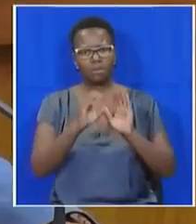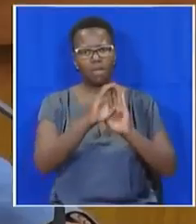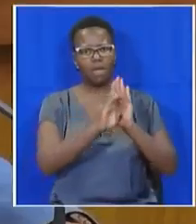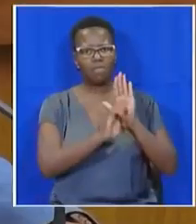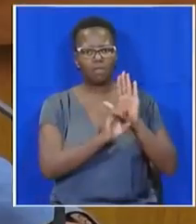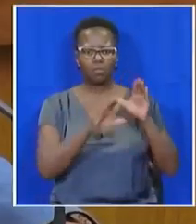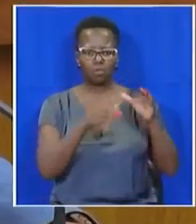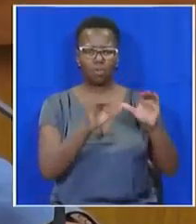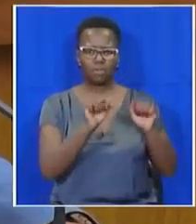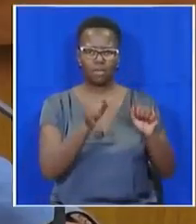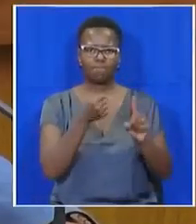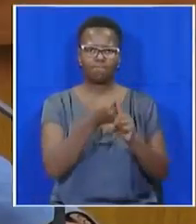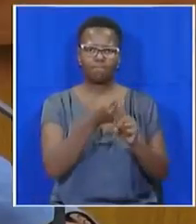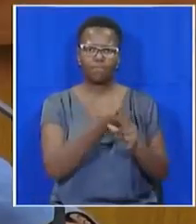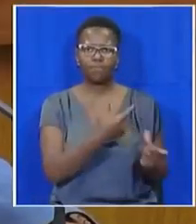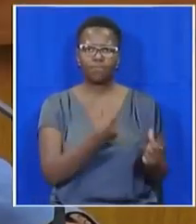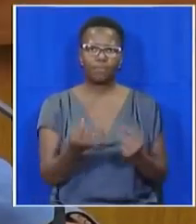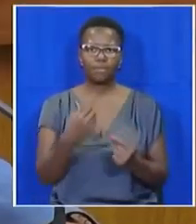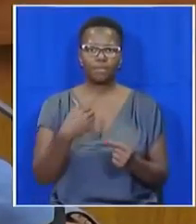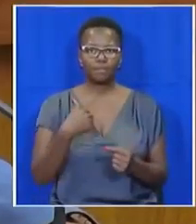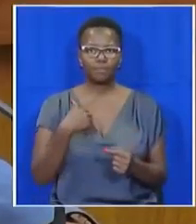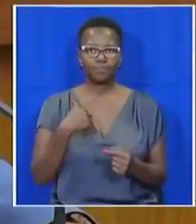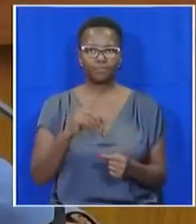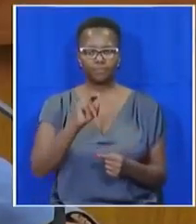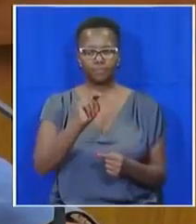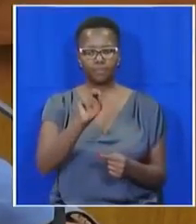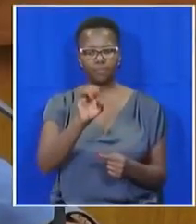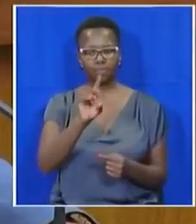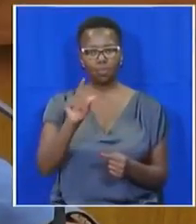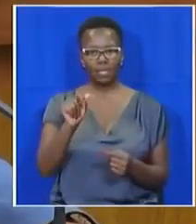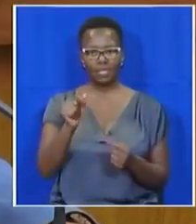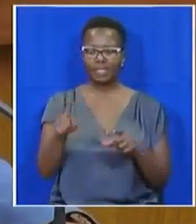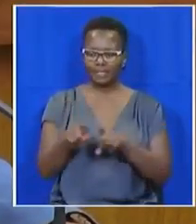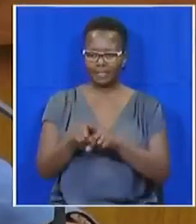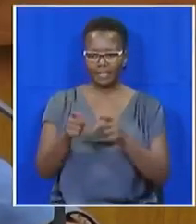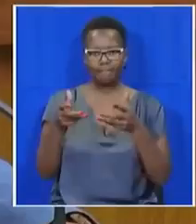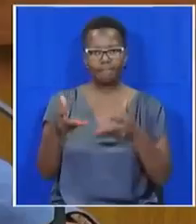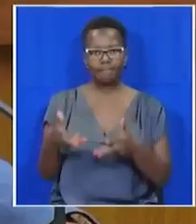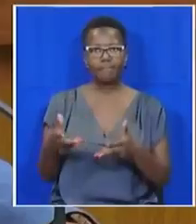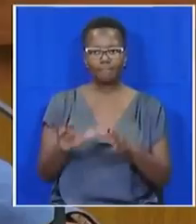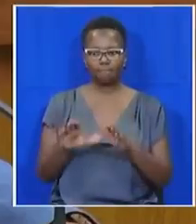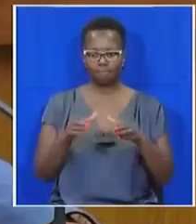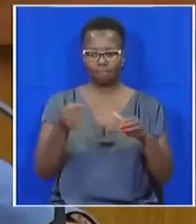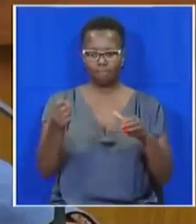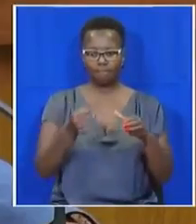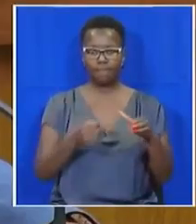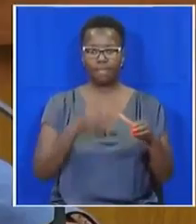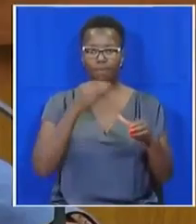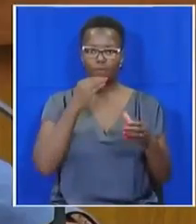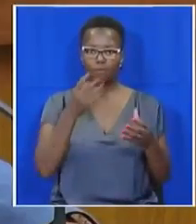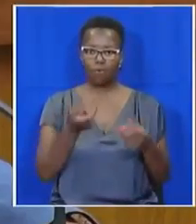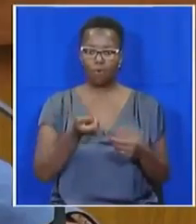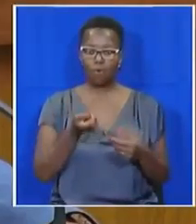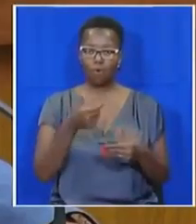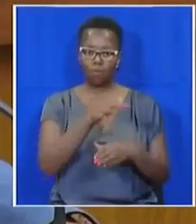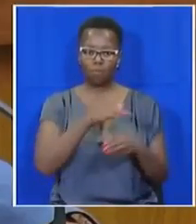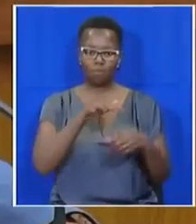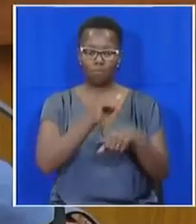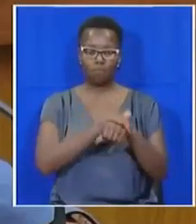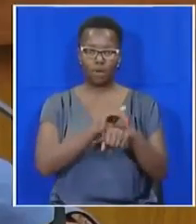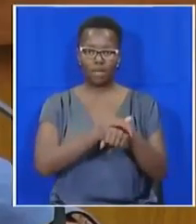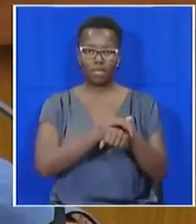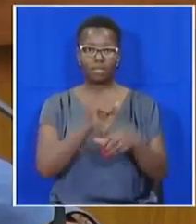The NIDA remains exactly what it has been created to be. An employment agency for the elite within the ANC Youth League and its alliance